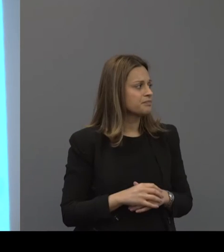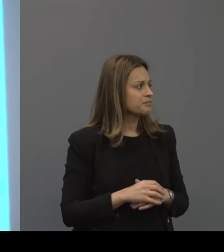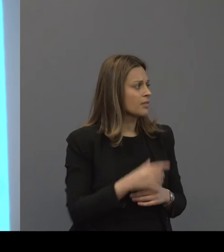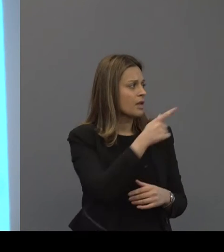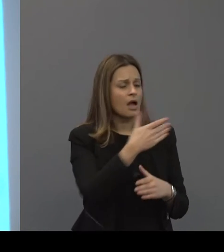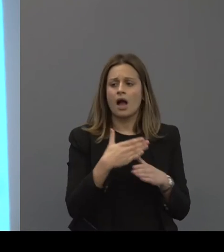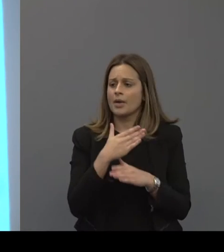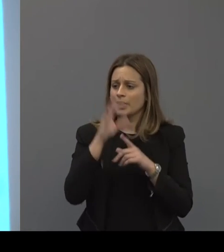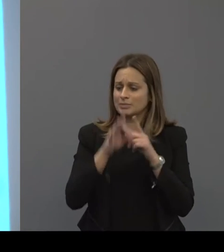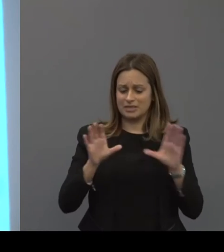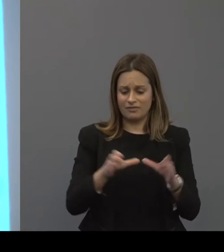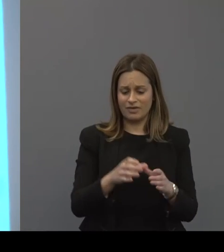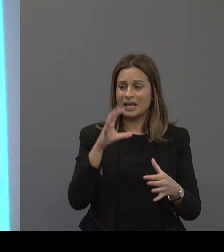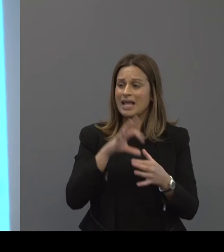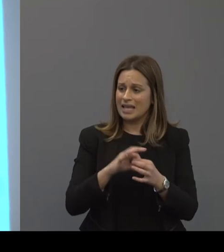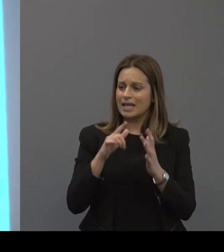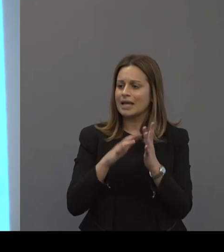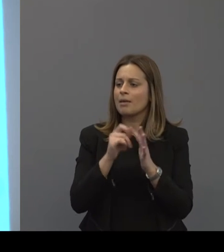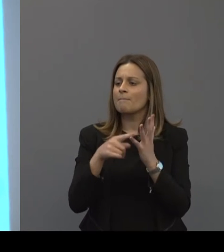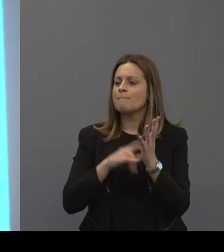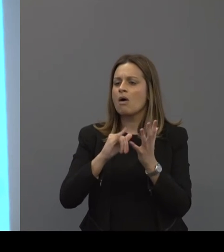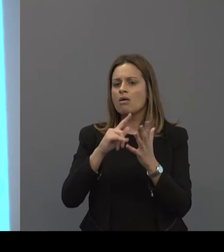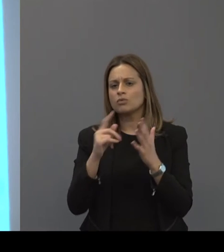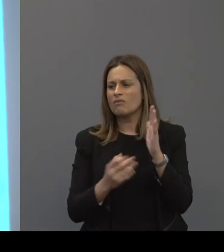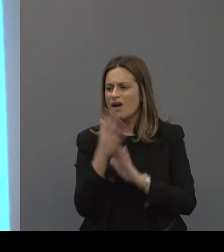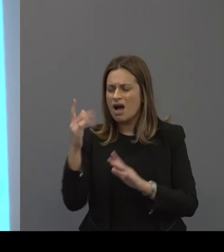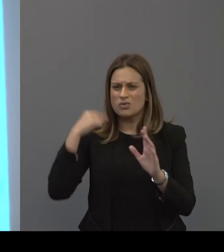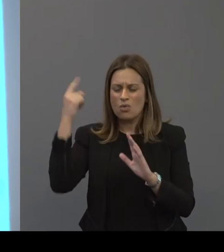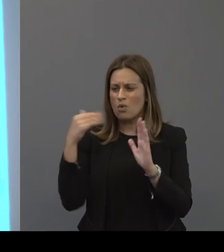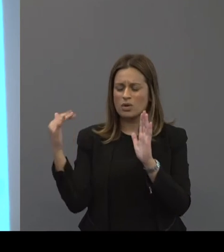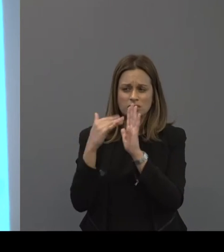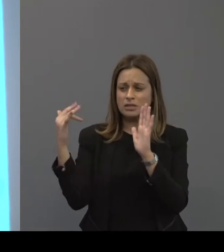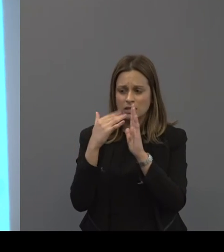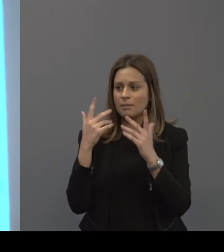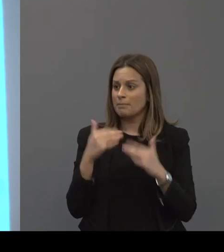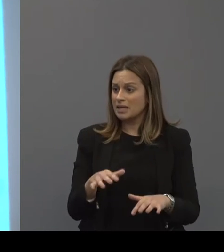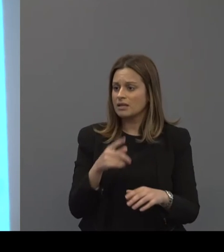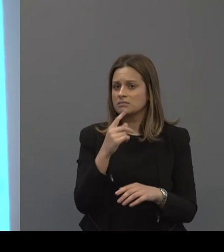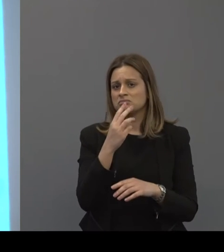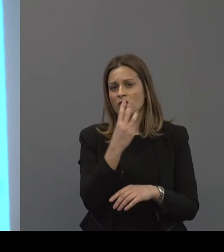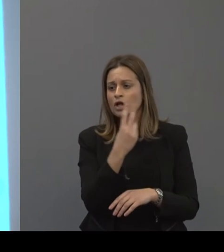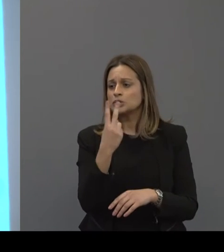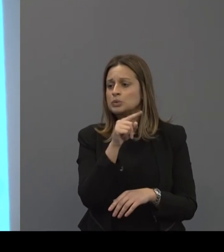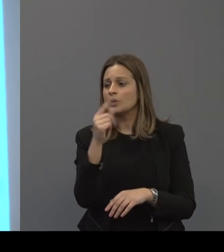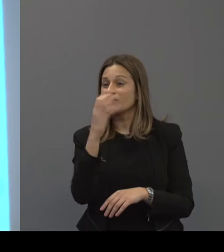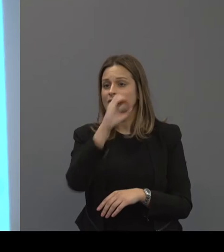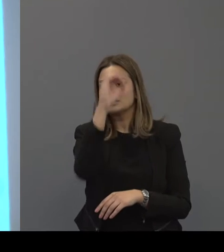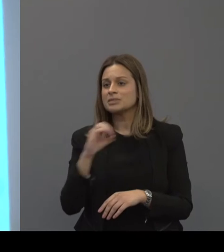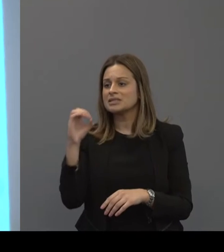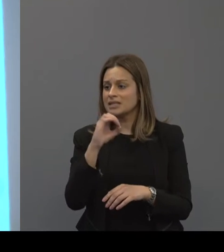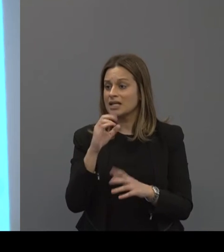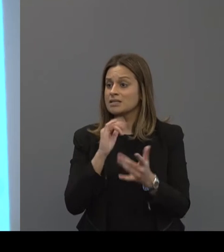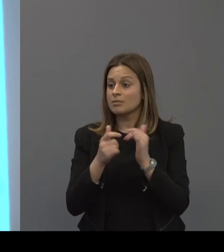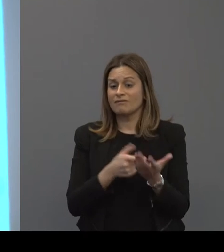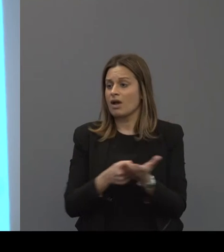work in is related to impulse noise or firearm noise exposure and 32 to 50 percent of adults that shoot